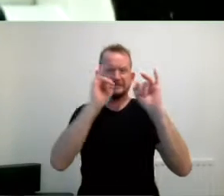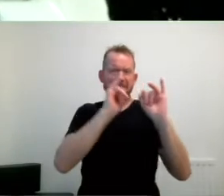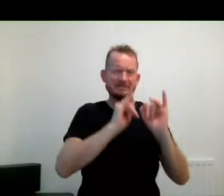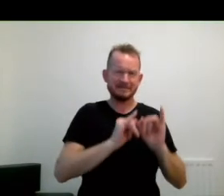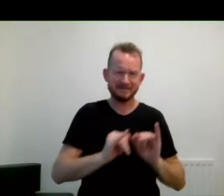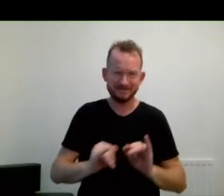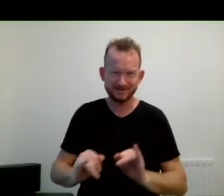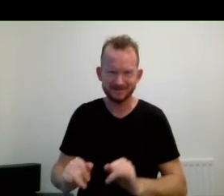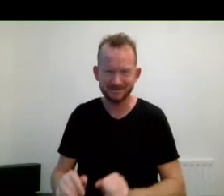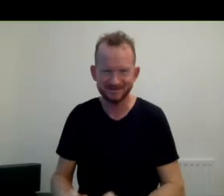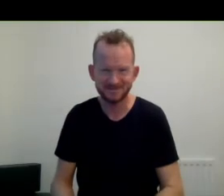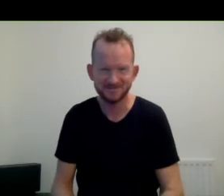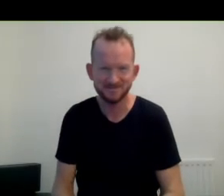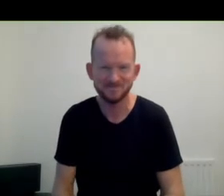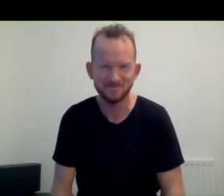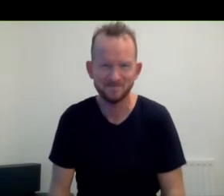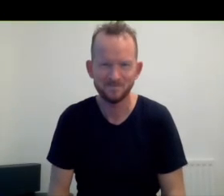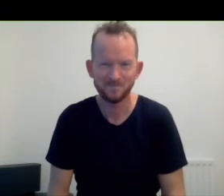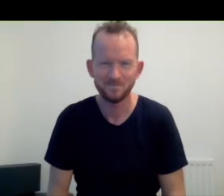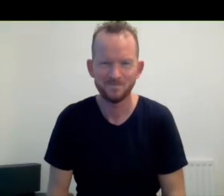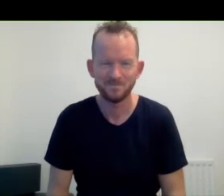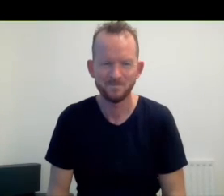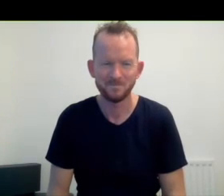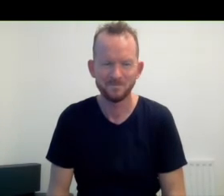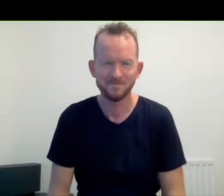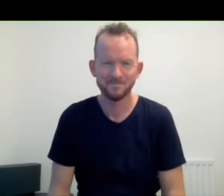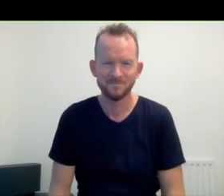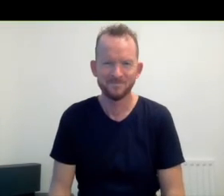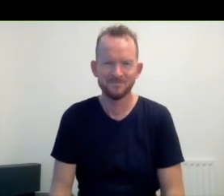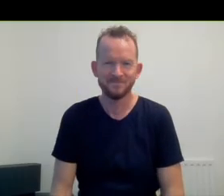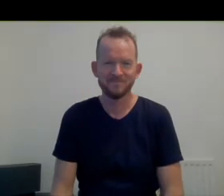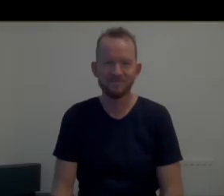Vampire Vampire in Bath The Vampire in